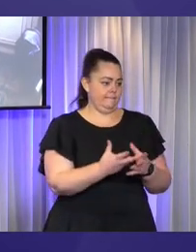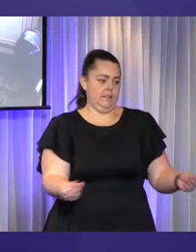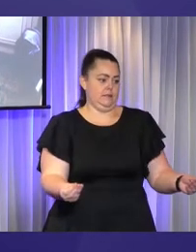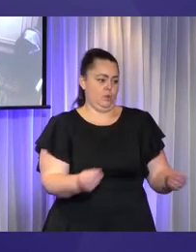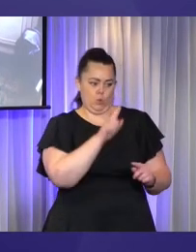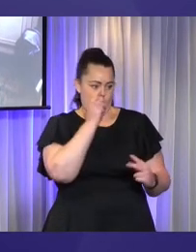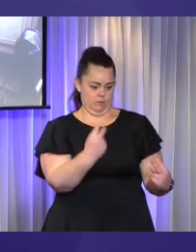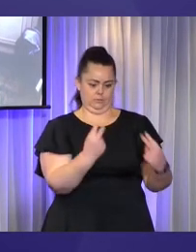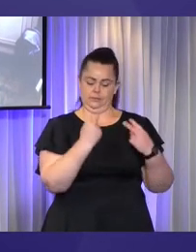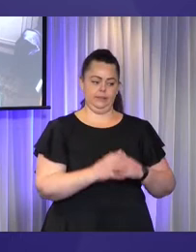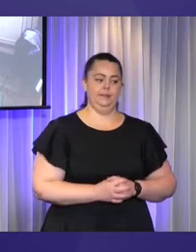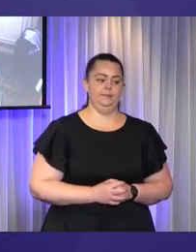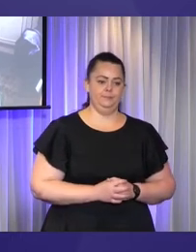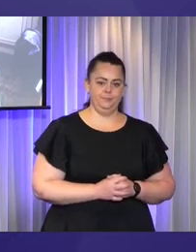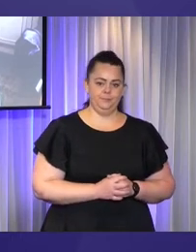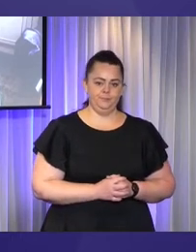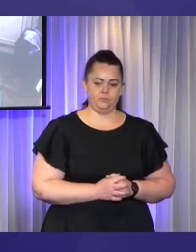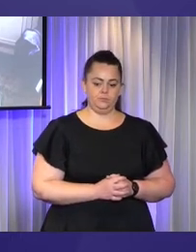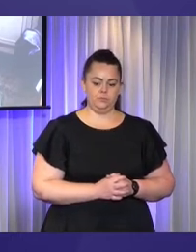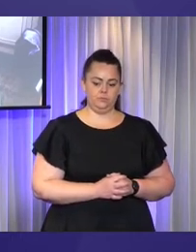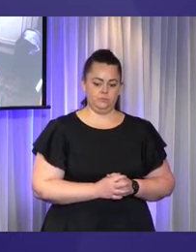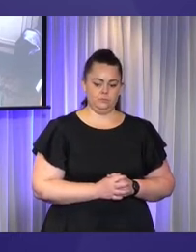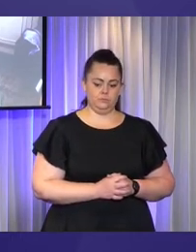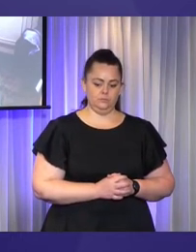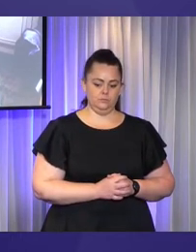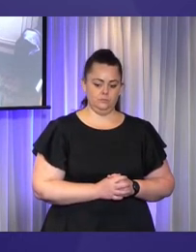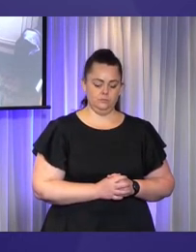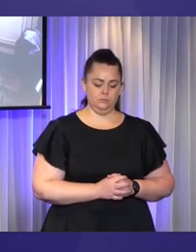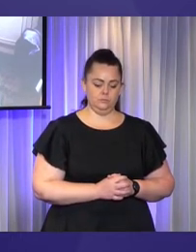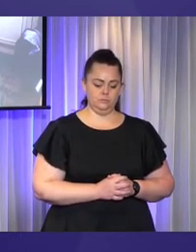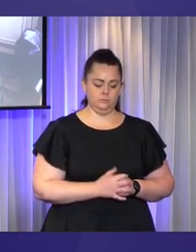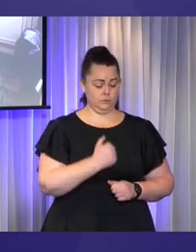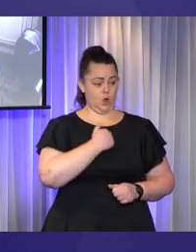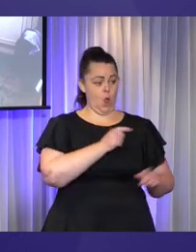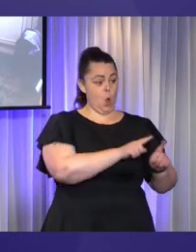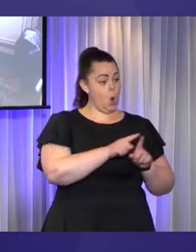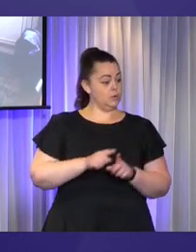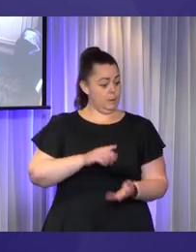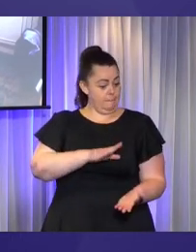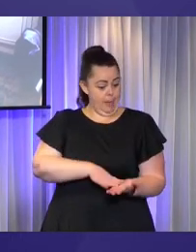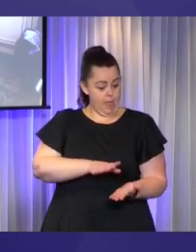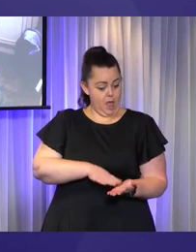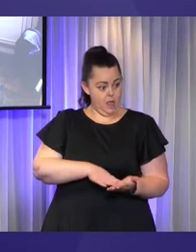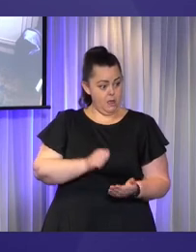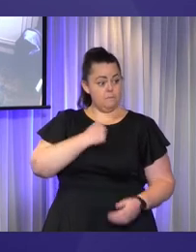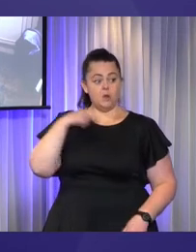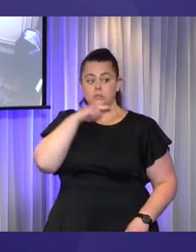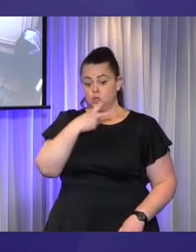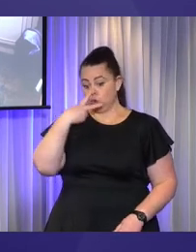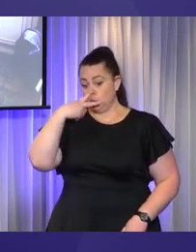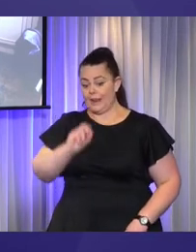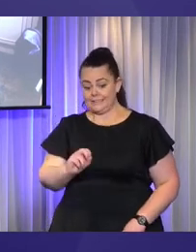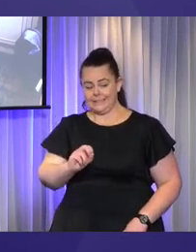I'm also a parent of a nearly 20-year-old young man who's autistic and has an intellectual